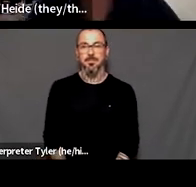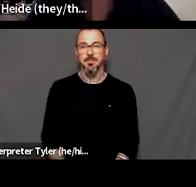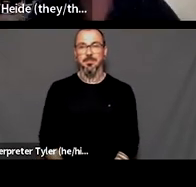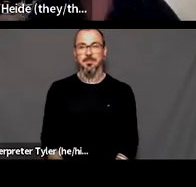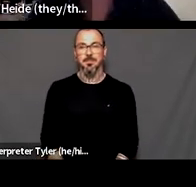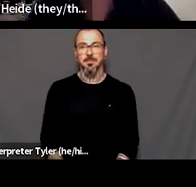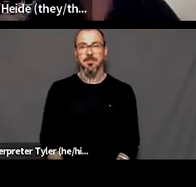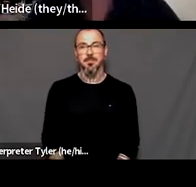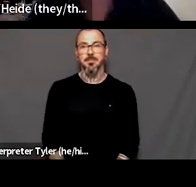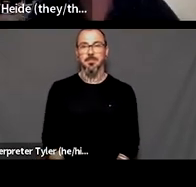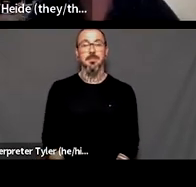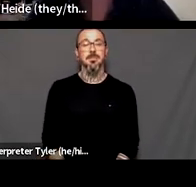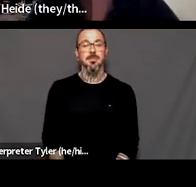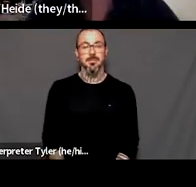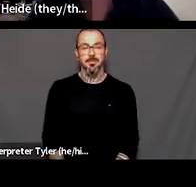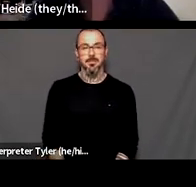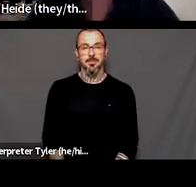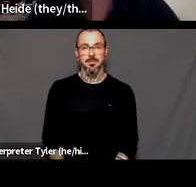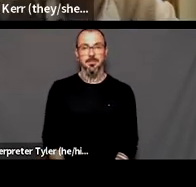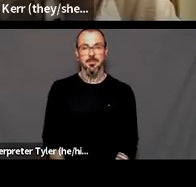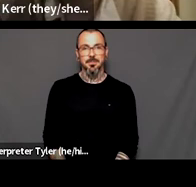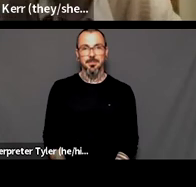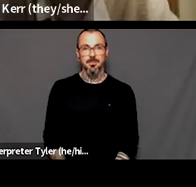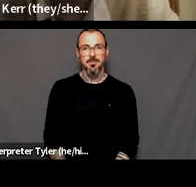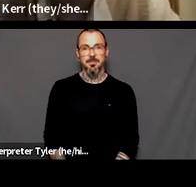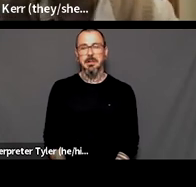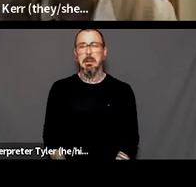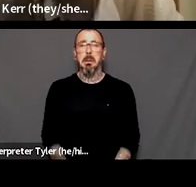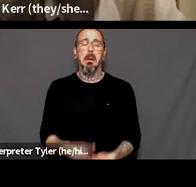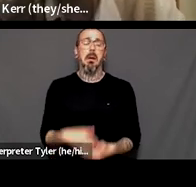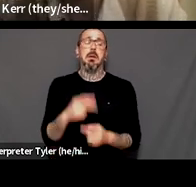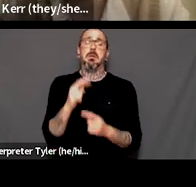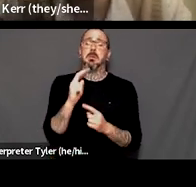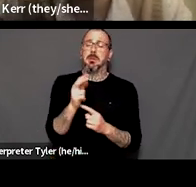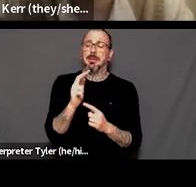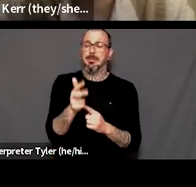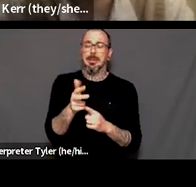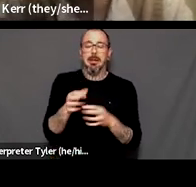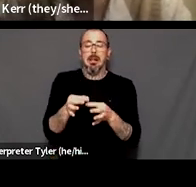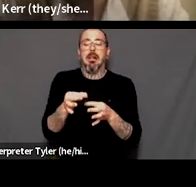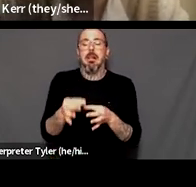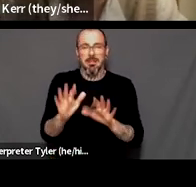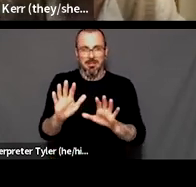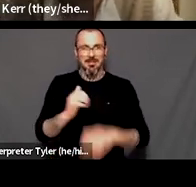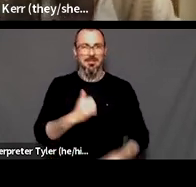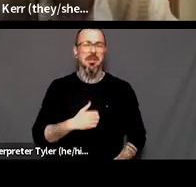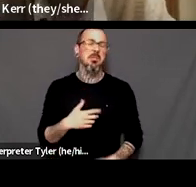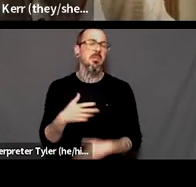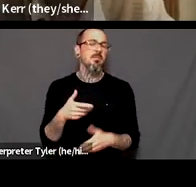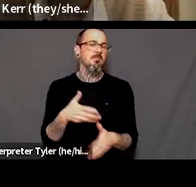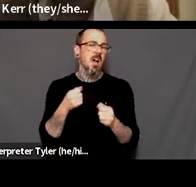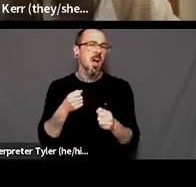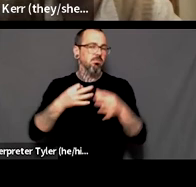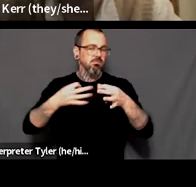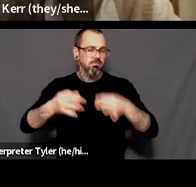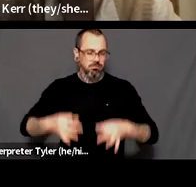Thanks. Um, so yeah, we are running like a few minutes over time. This, these wrap-up points should be fairly quick, but, uh, the recording